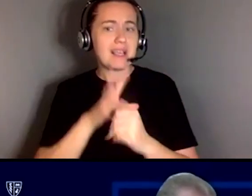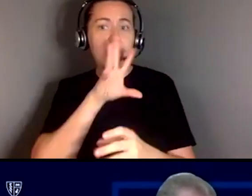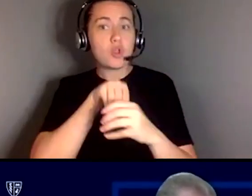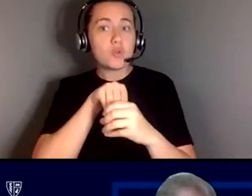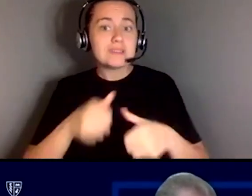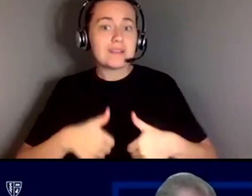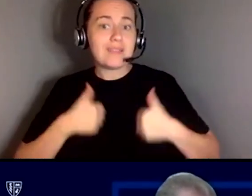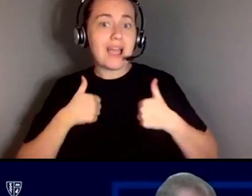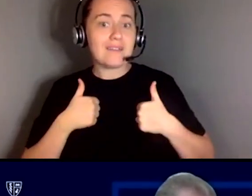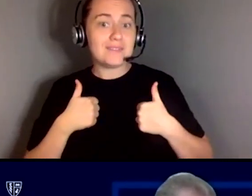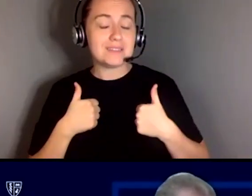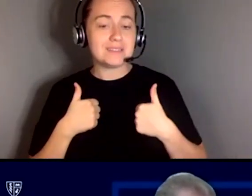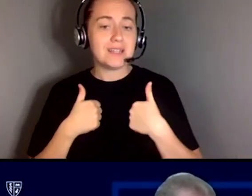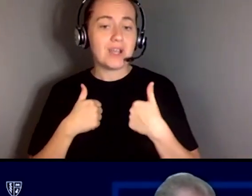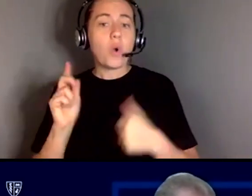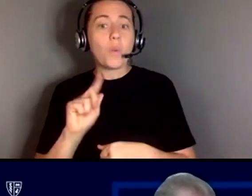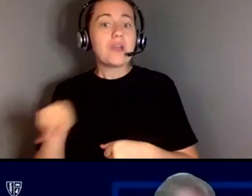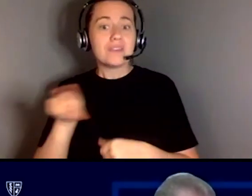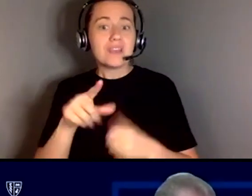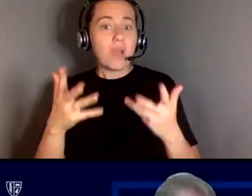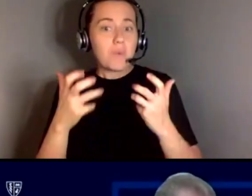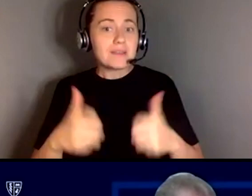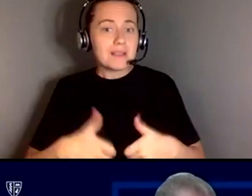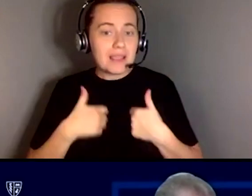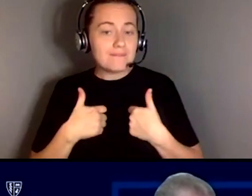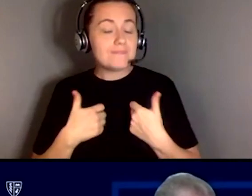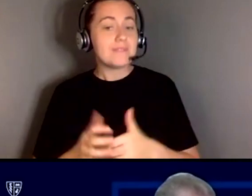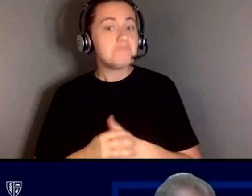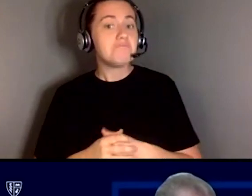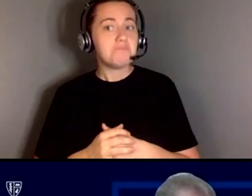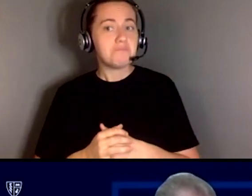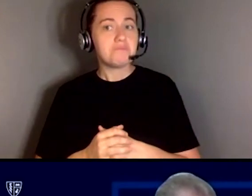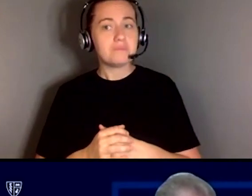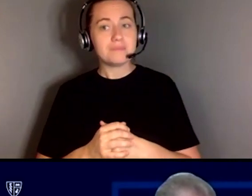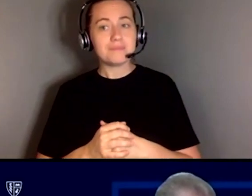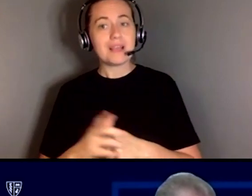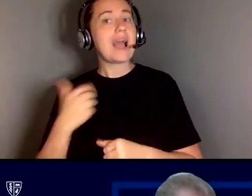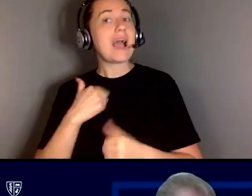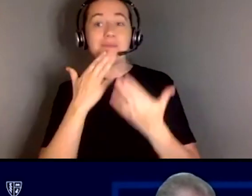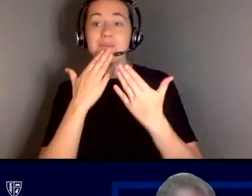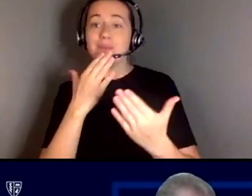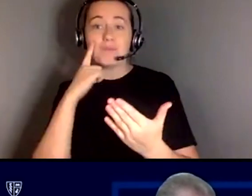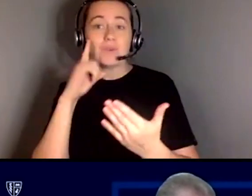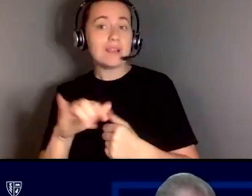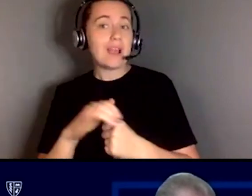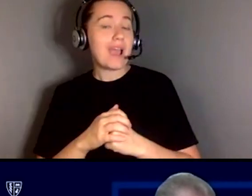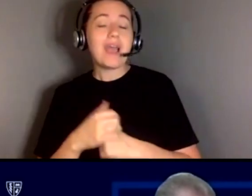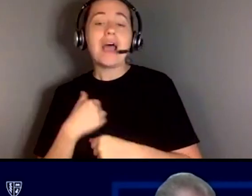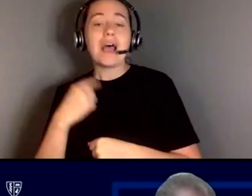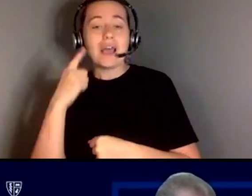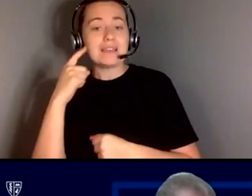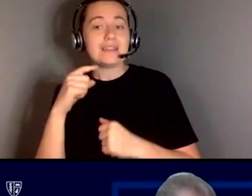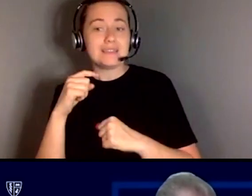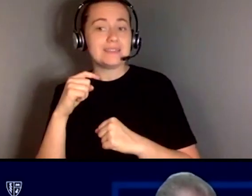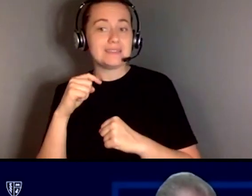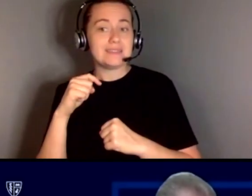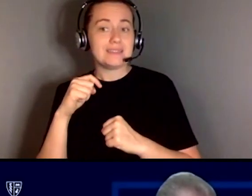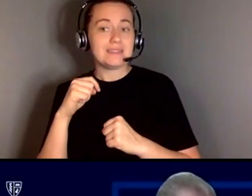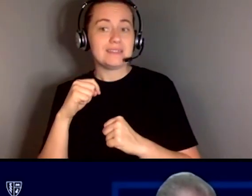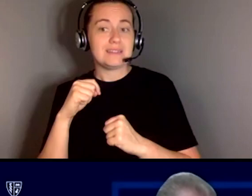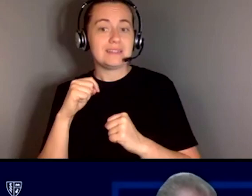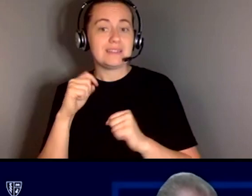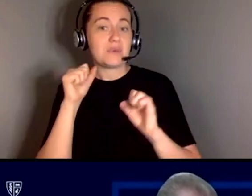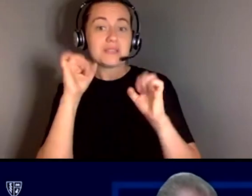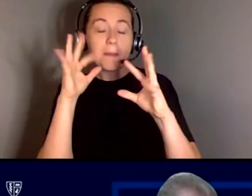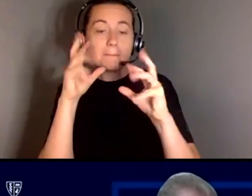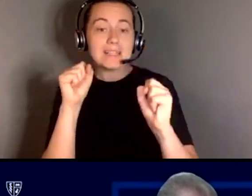where they want to live. So yeah I'm grateful for it. I think that it was an amazing